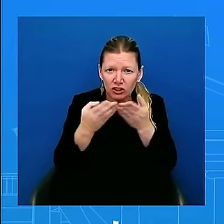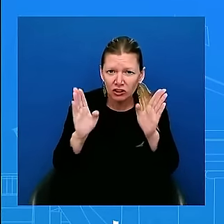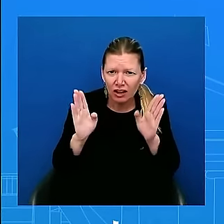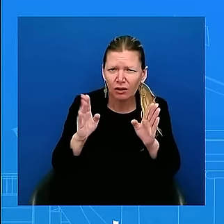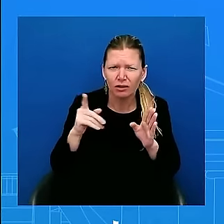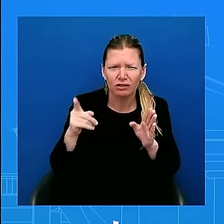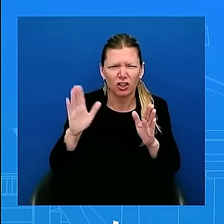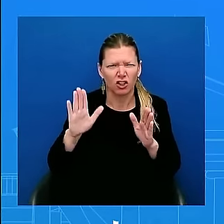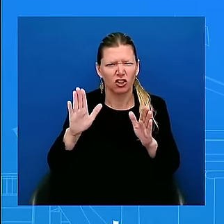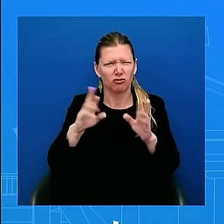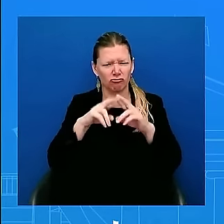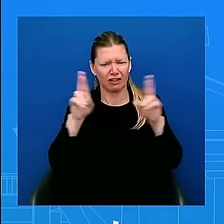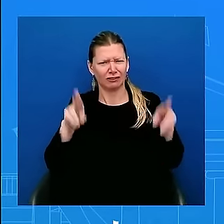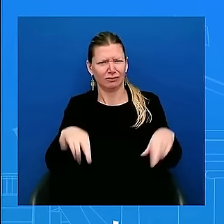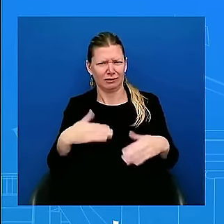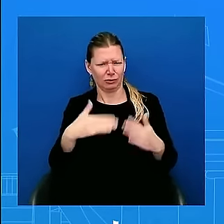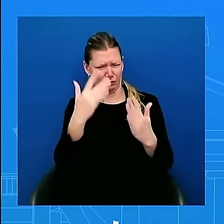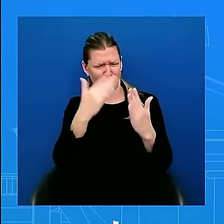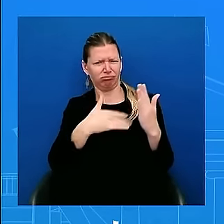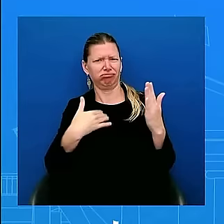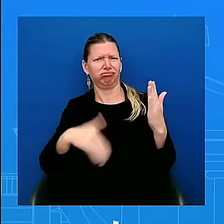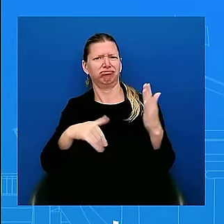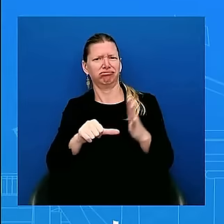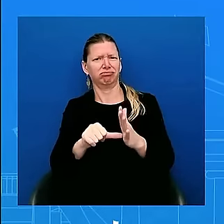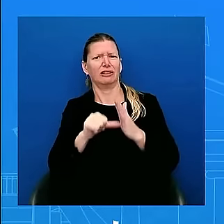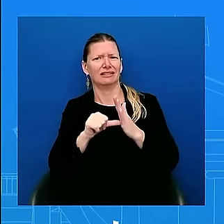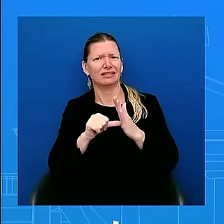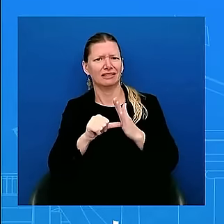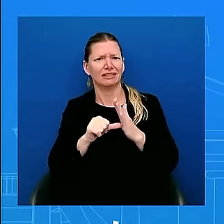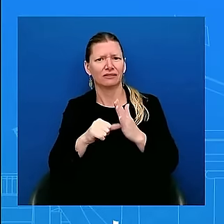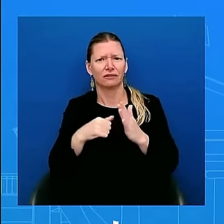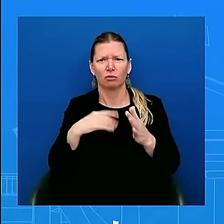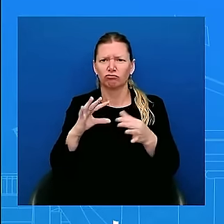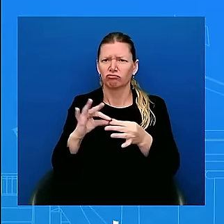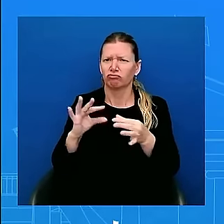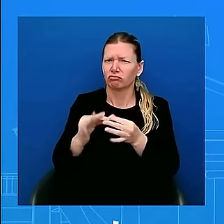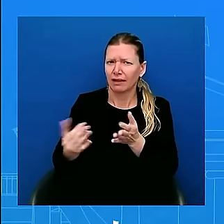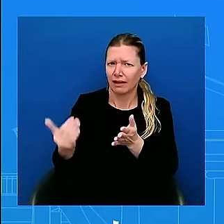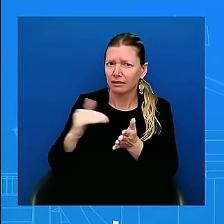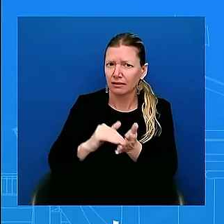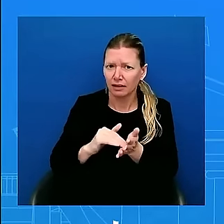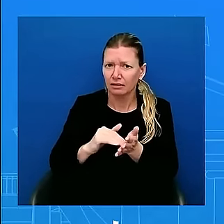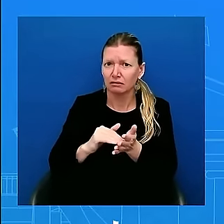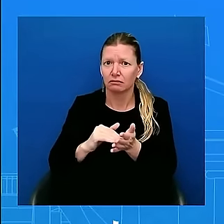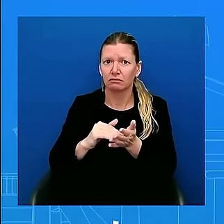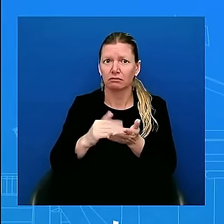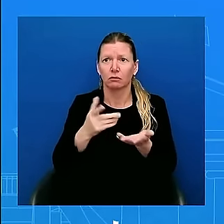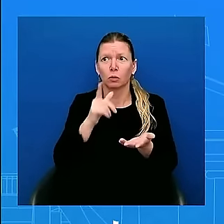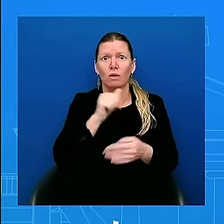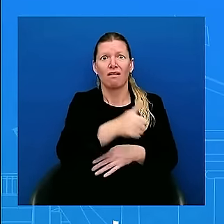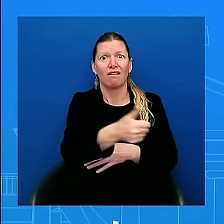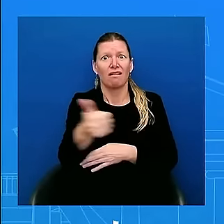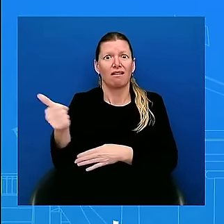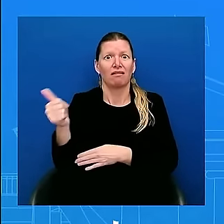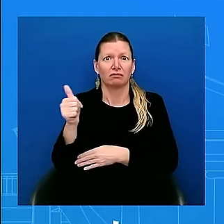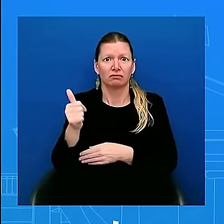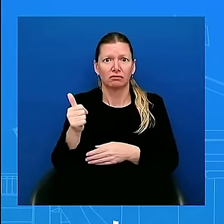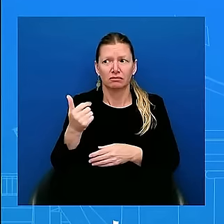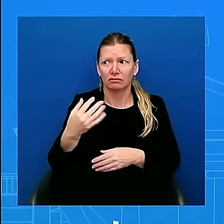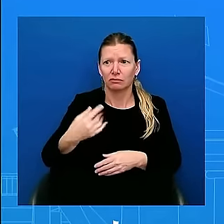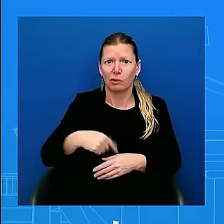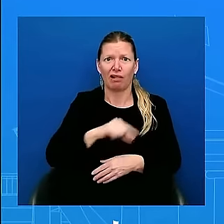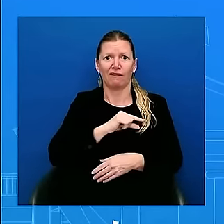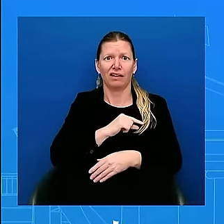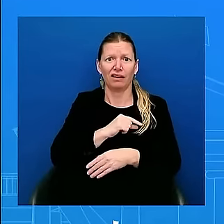president obviously did not see anyone else who would be more qualified to step in and so it is not surprising that she